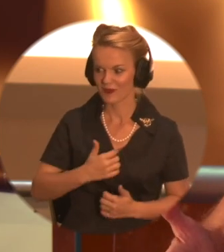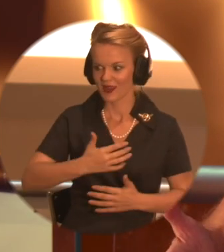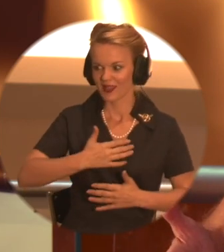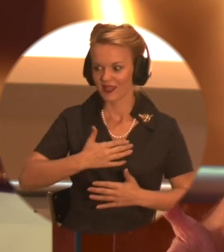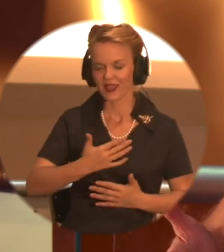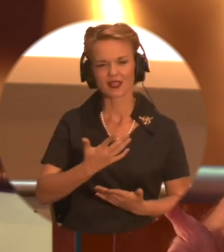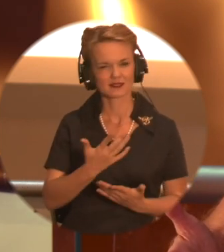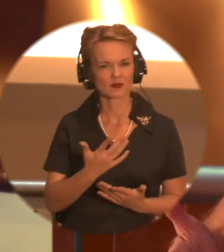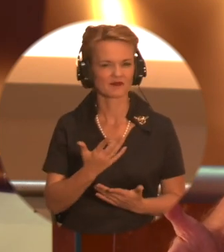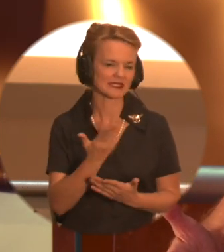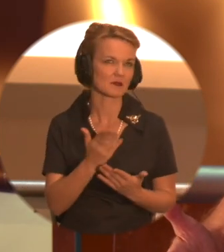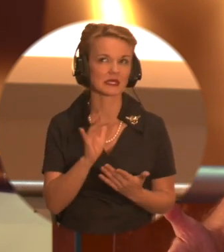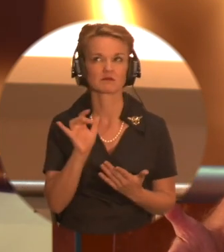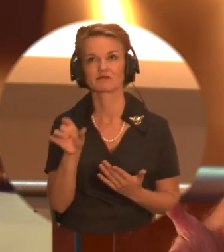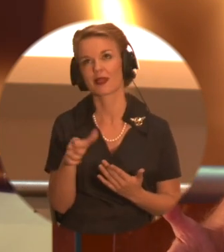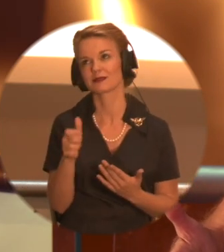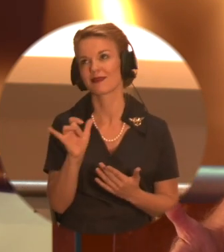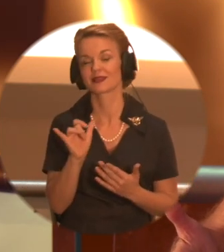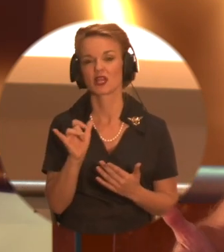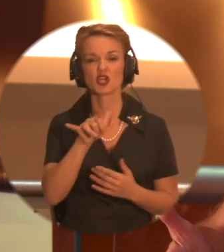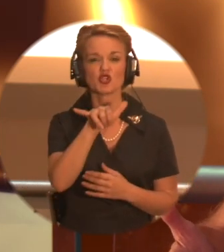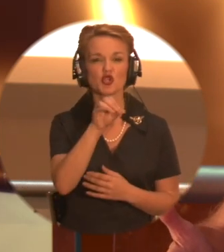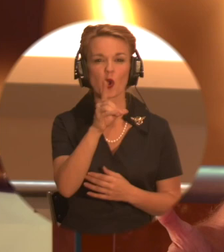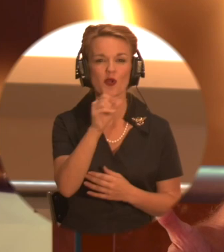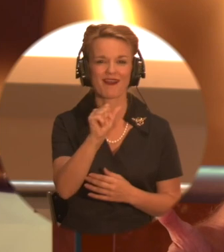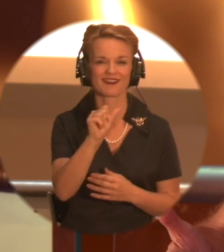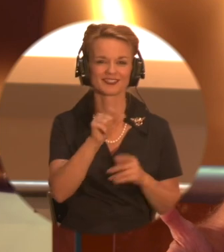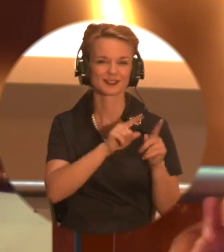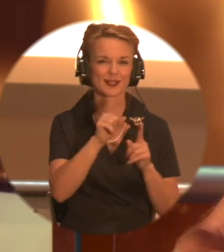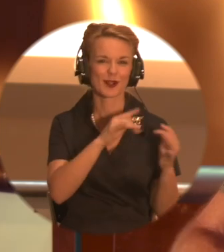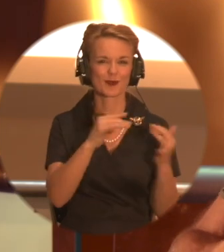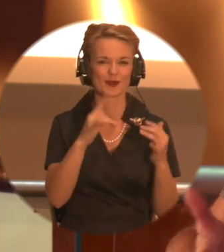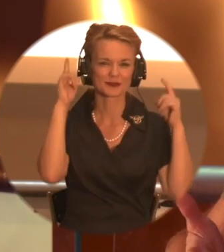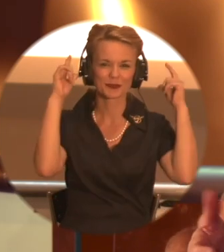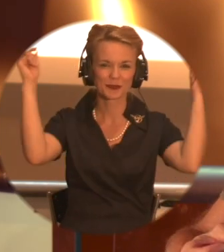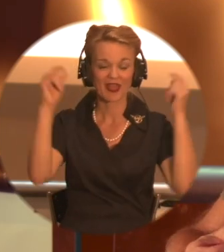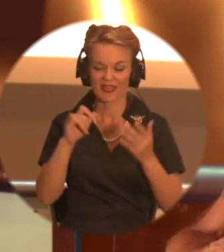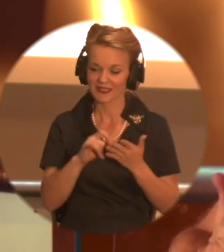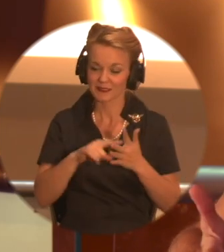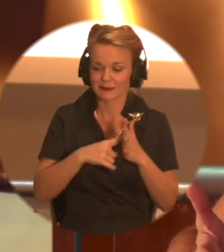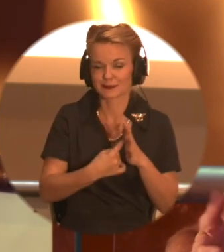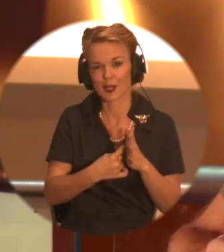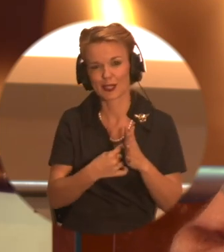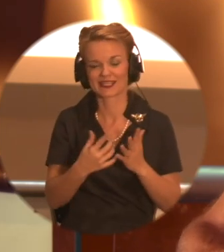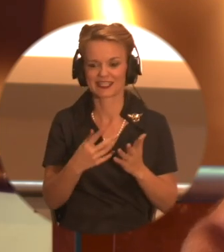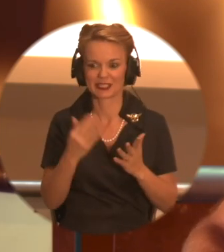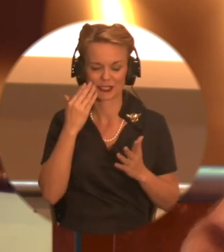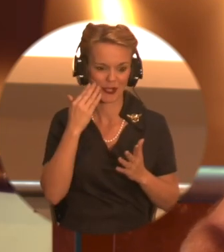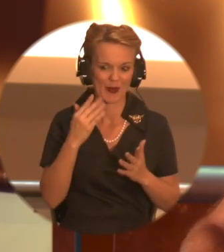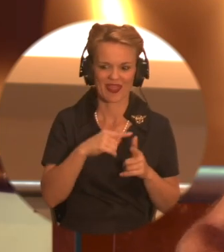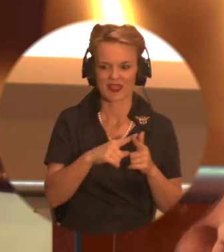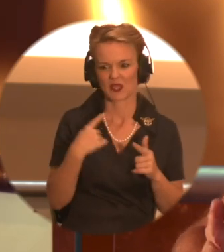something like, oh, Yoda. Yeah. At the starting point into other puppetry that, you know, we did Dark Crystal. Yes.